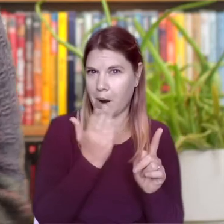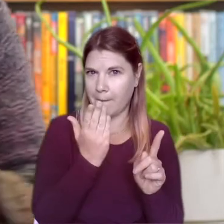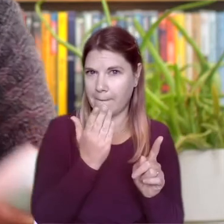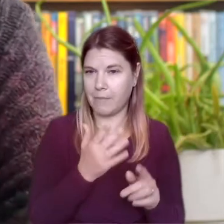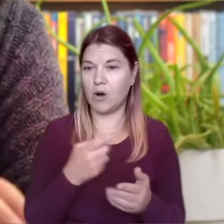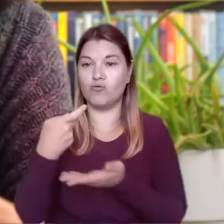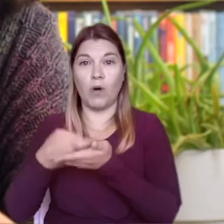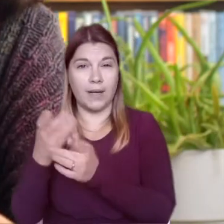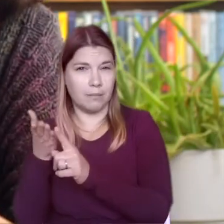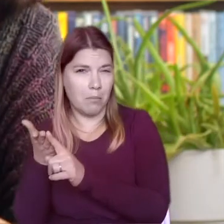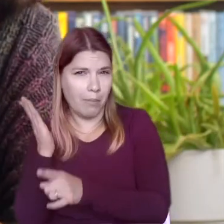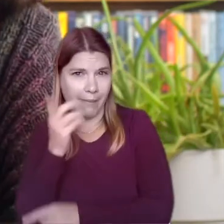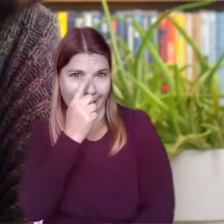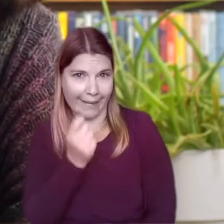To the right.